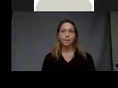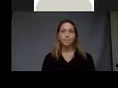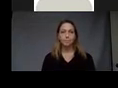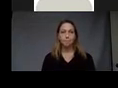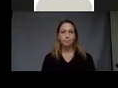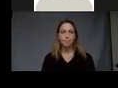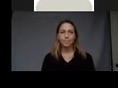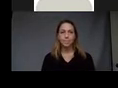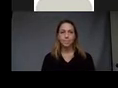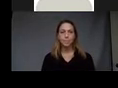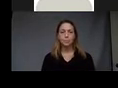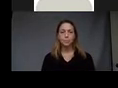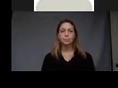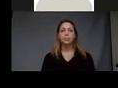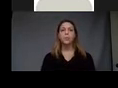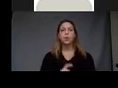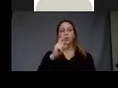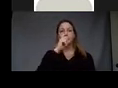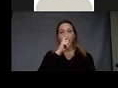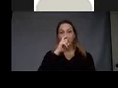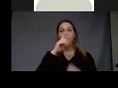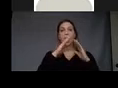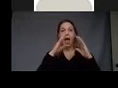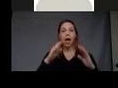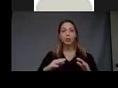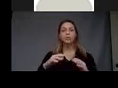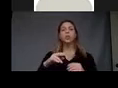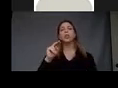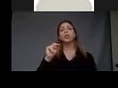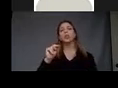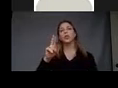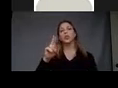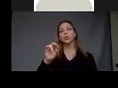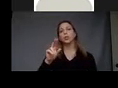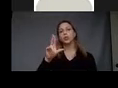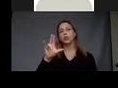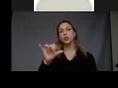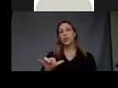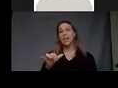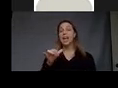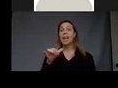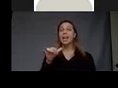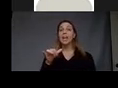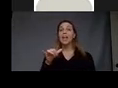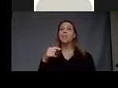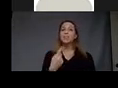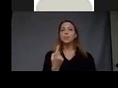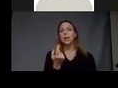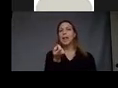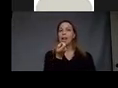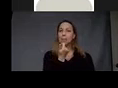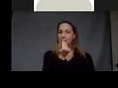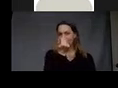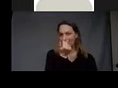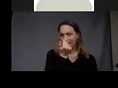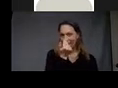This is Dalhous Nursery. This painting and my, the next one are my, they have a comedic side to it, at